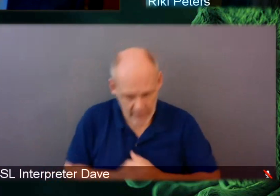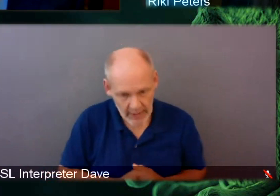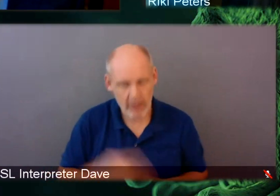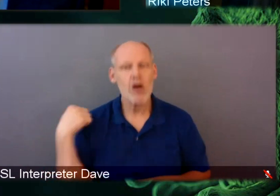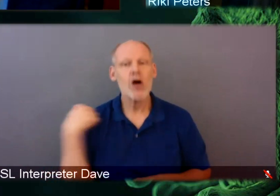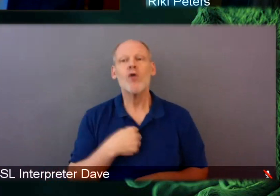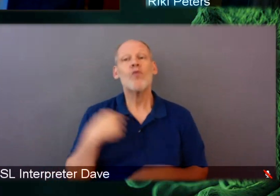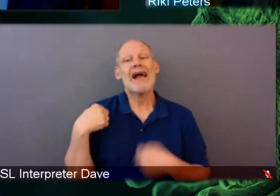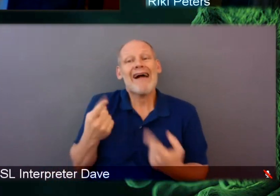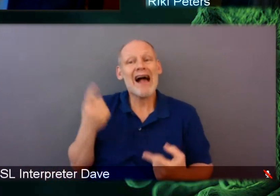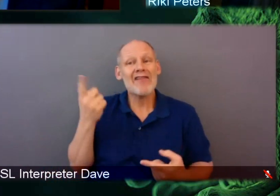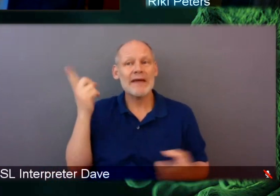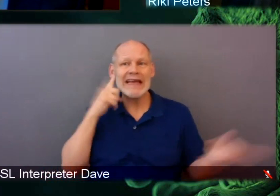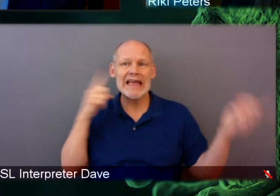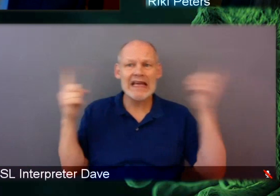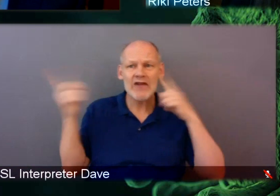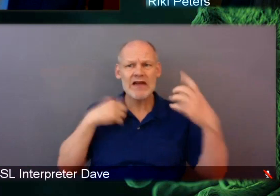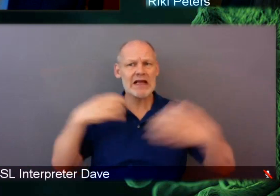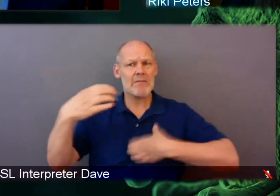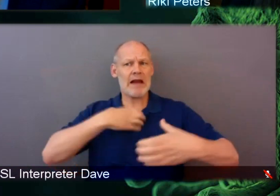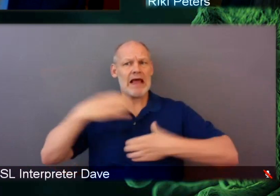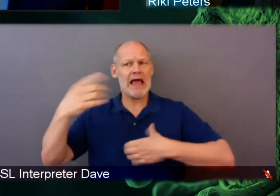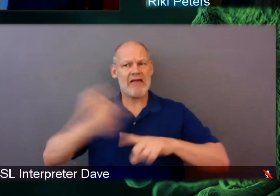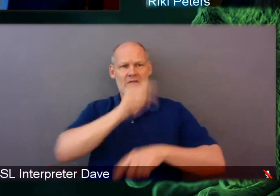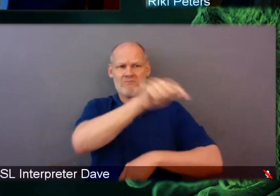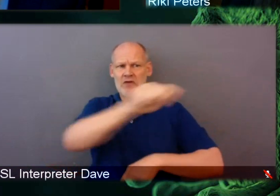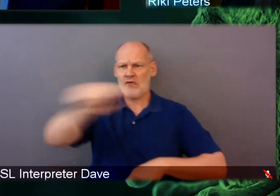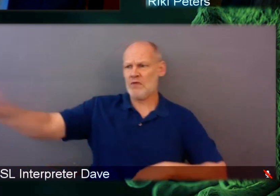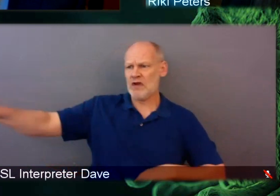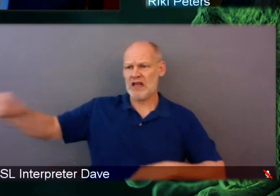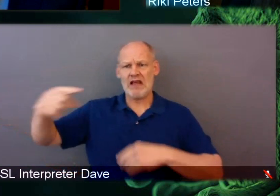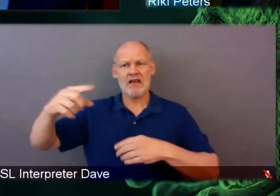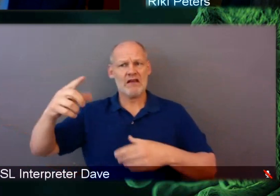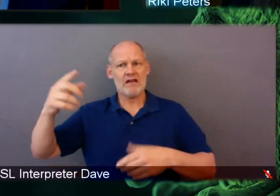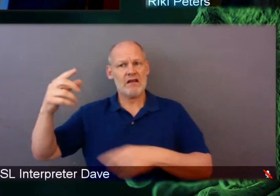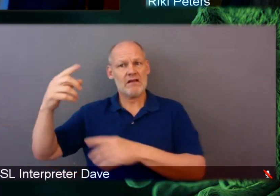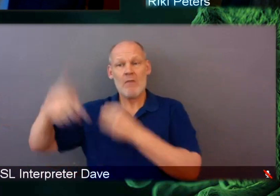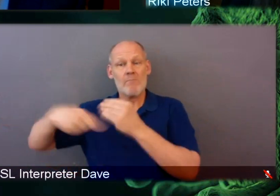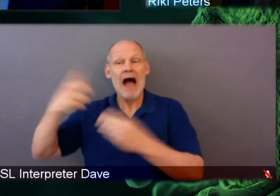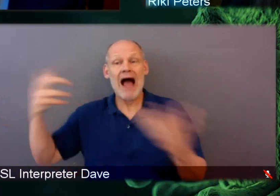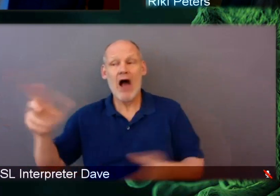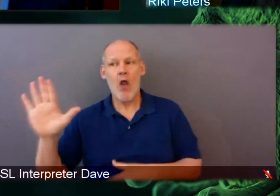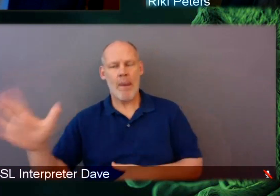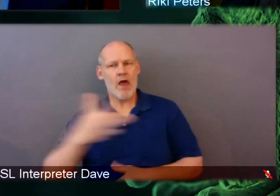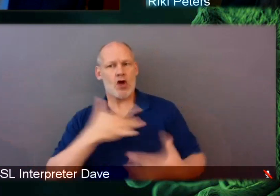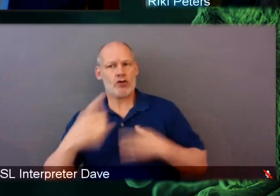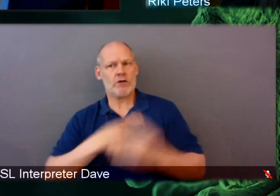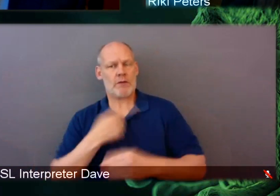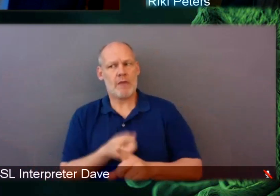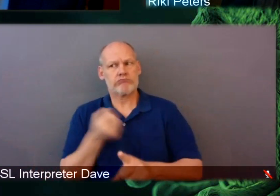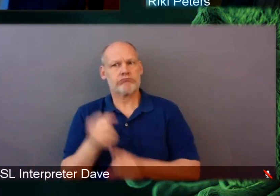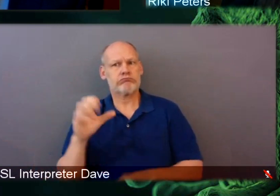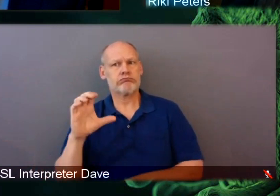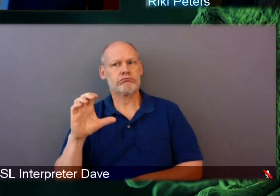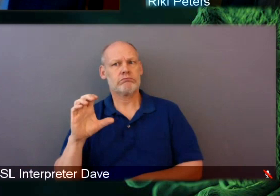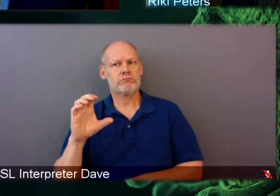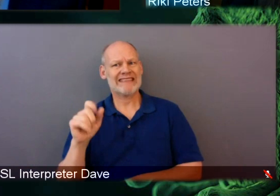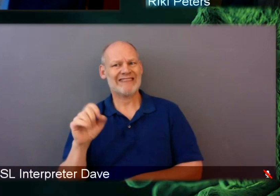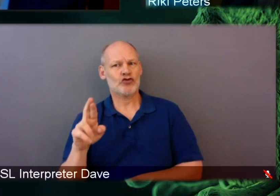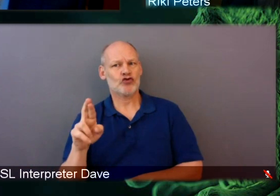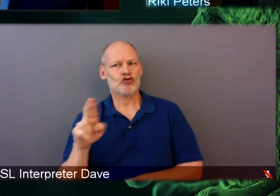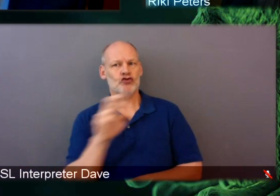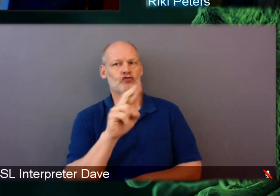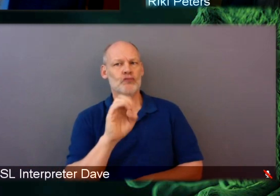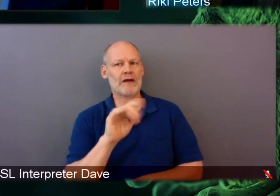community that this was a particular concern to them. It was clear that these high rates could not be explained by